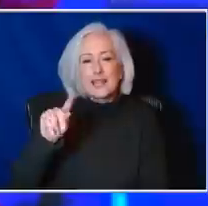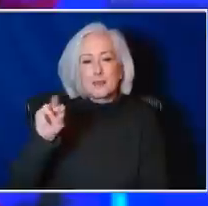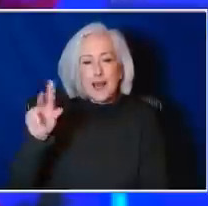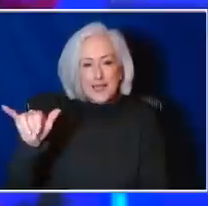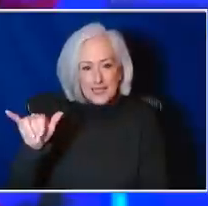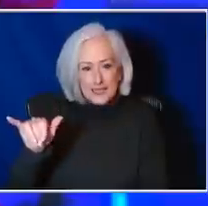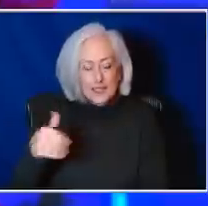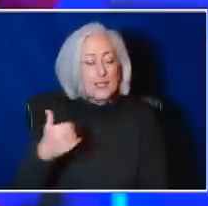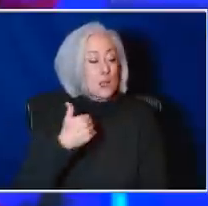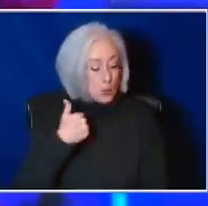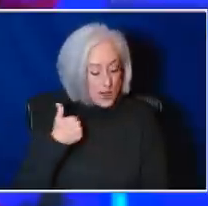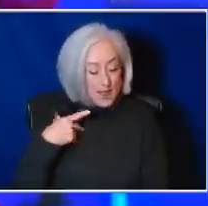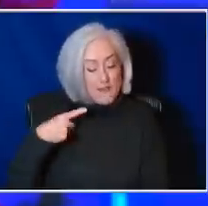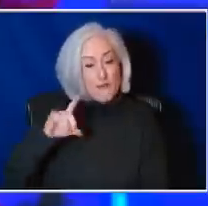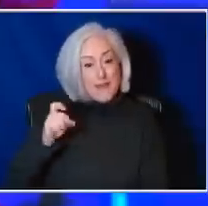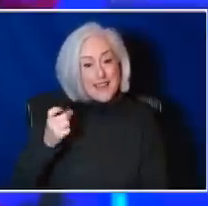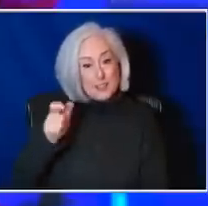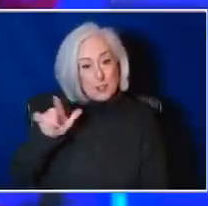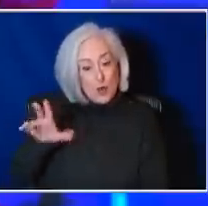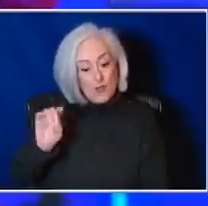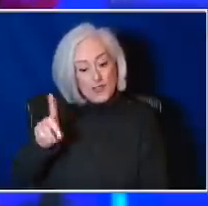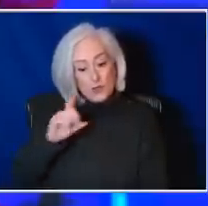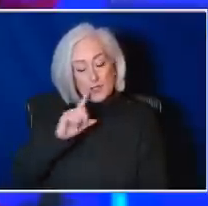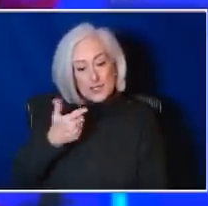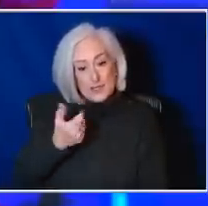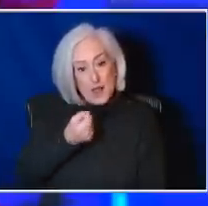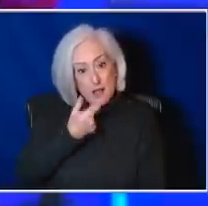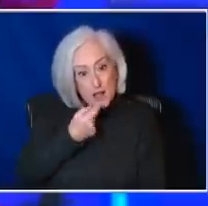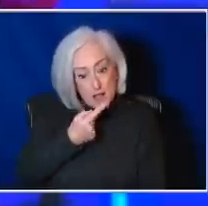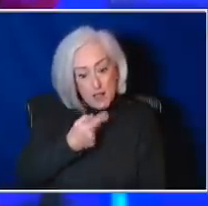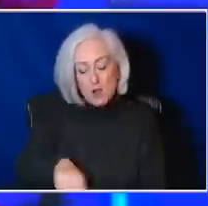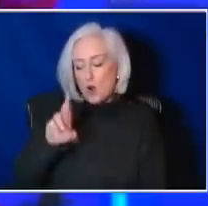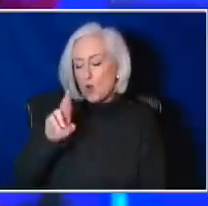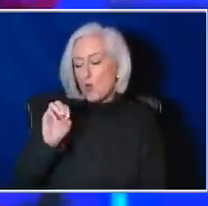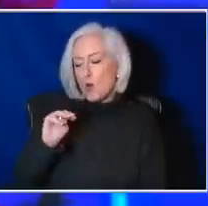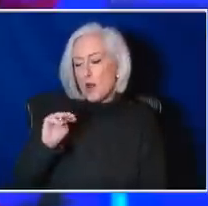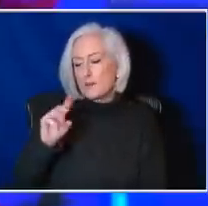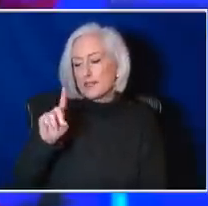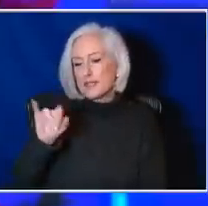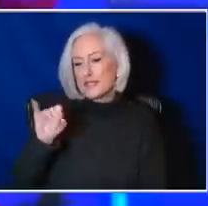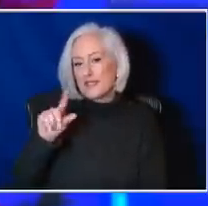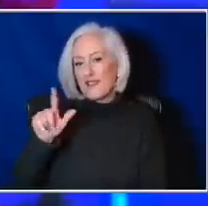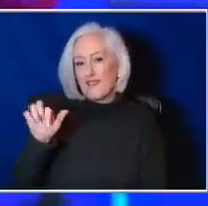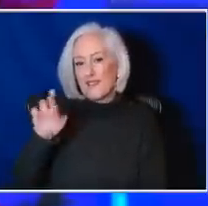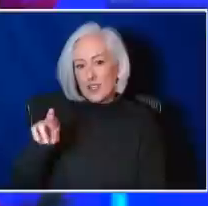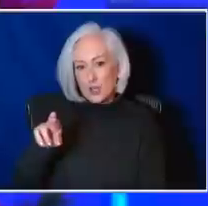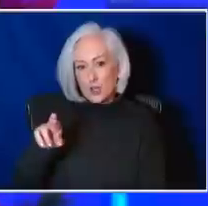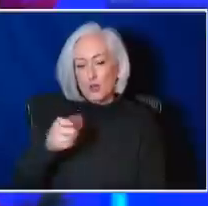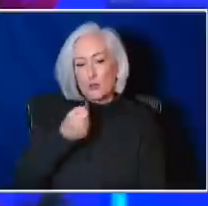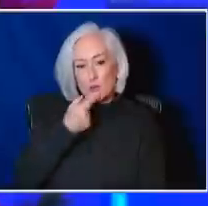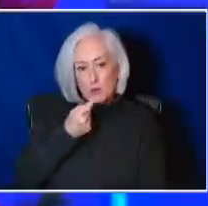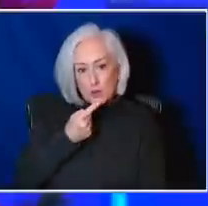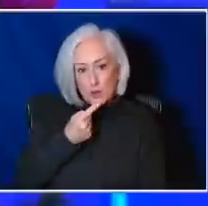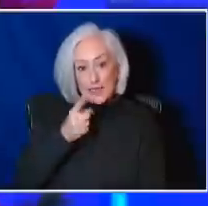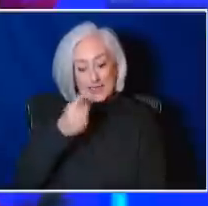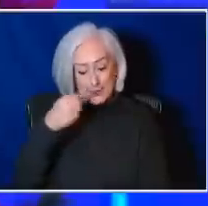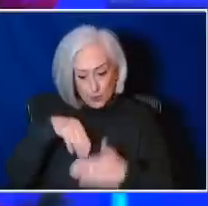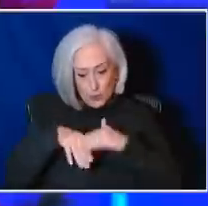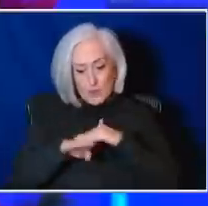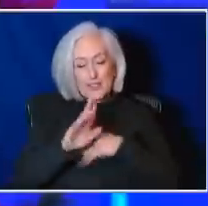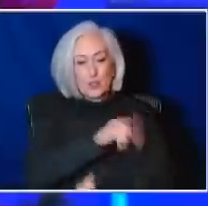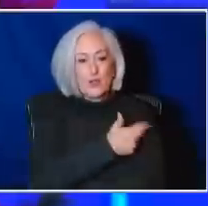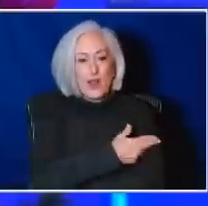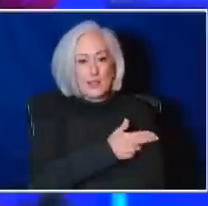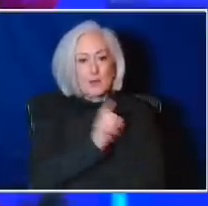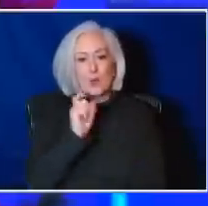Paxlovid, which is an oral drug. We also have remdesivir. If you come into the hospital, unfortunately, all you're going to be able to get is remdesivir. I'd like